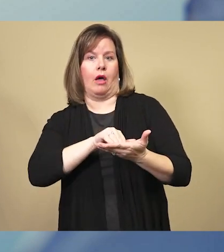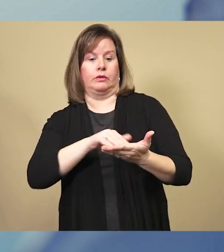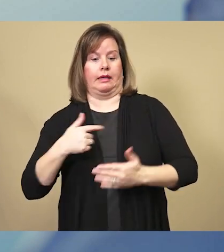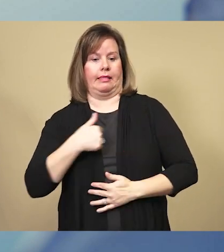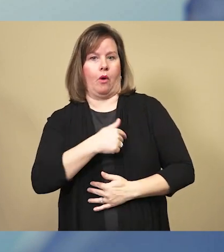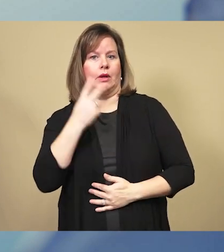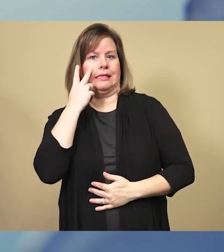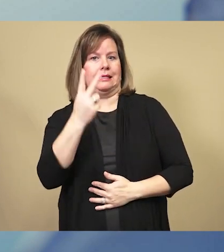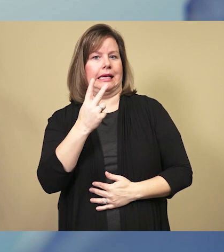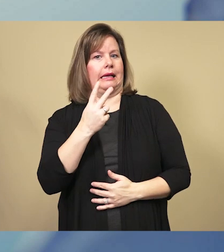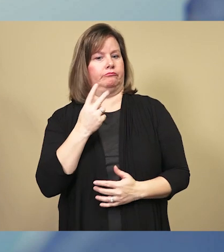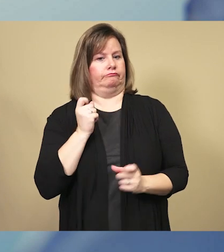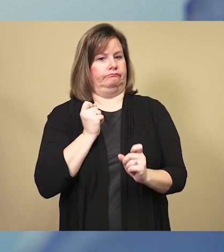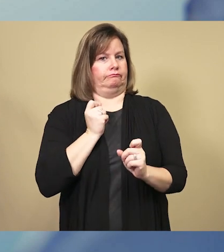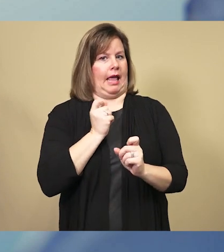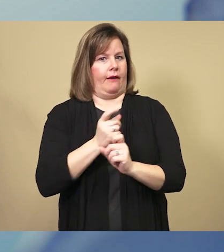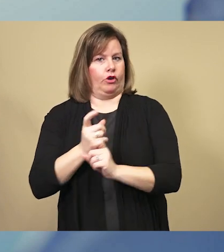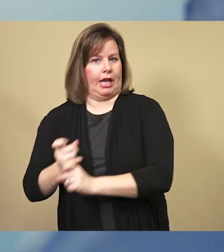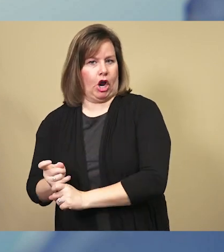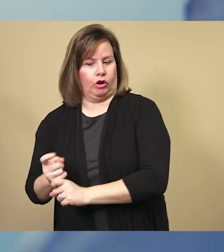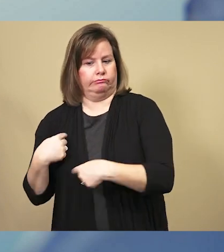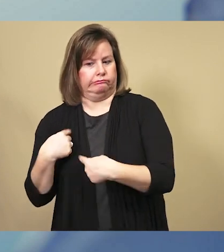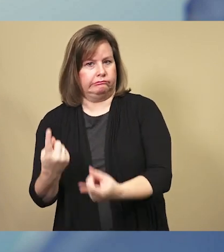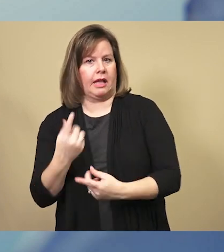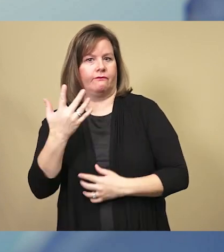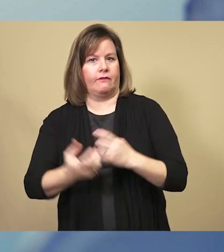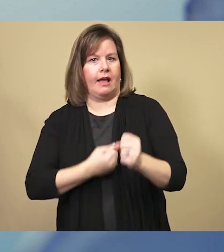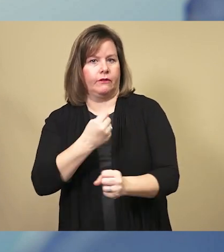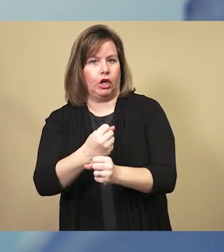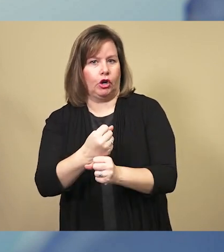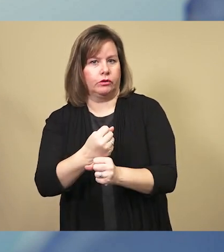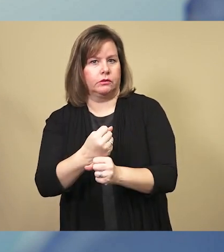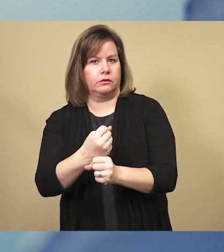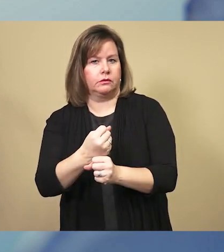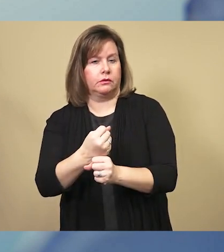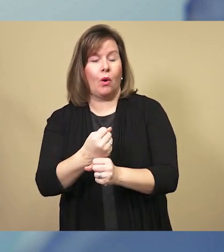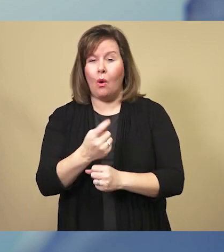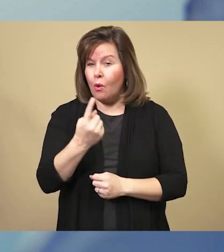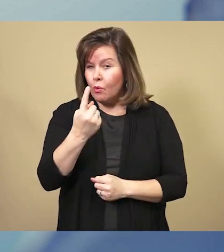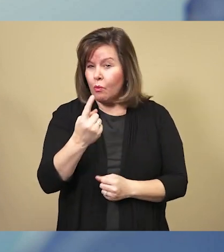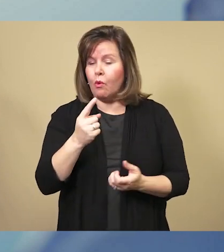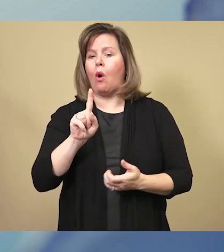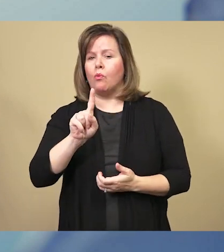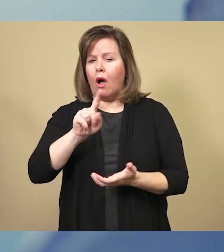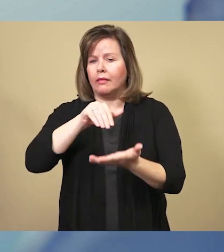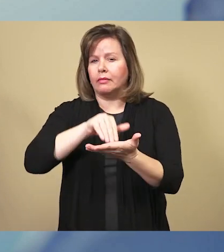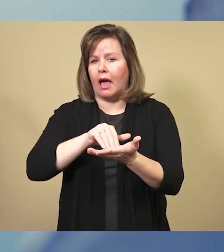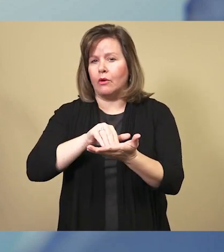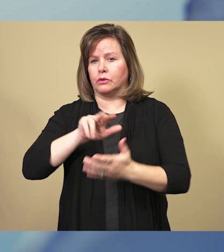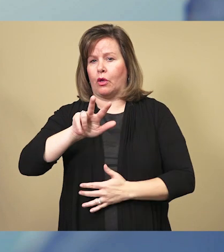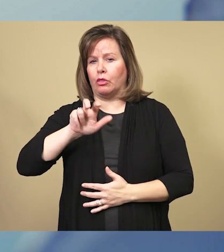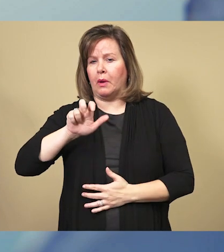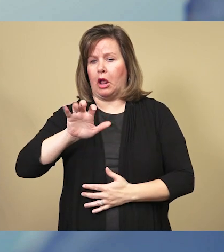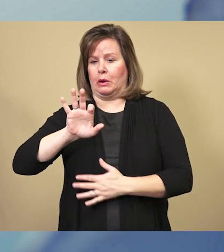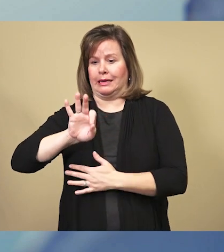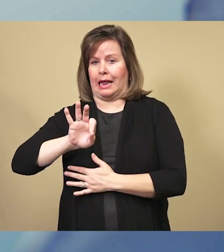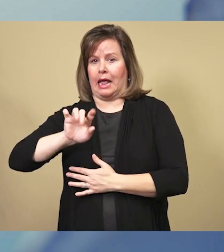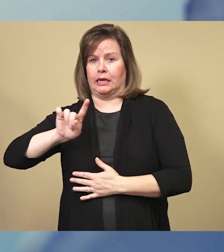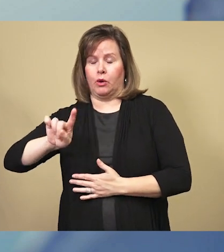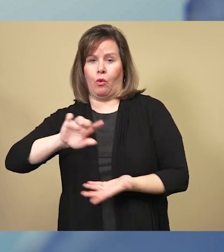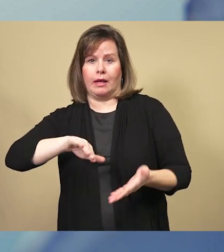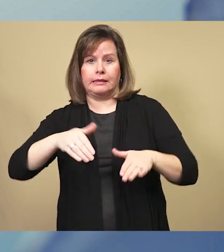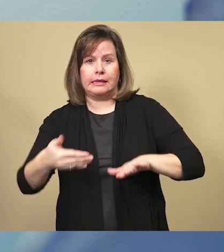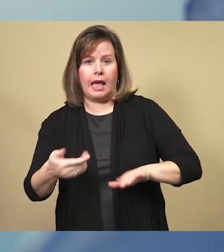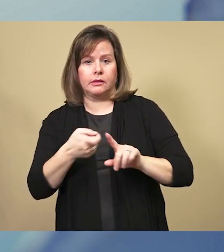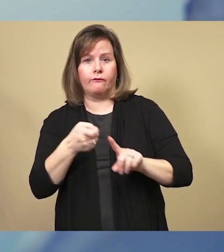we've seen an average year over those past five years. 1,391 deaths were attributed to COVID-19